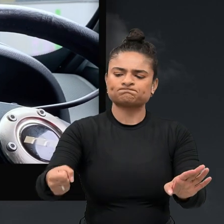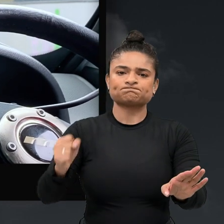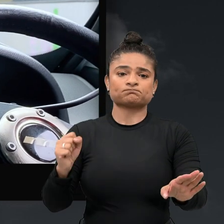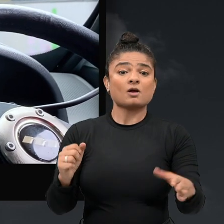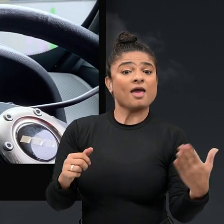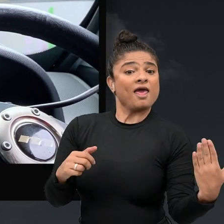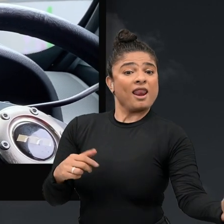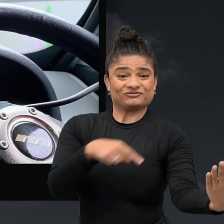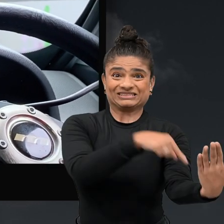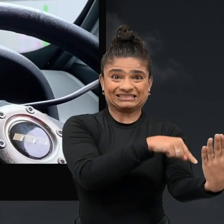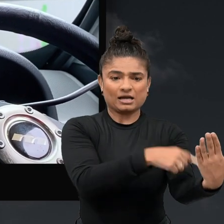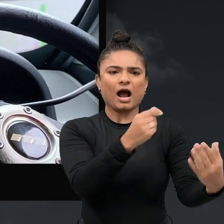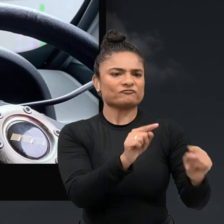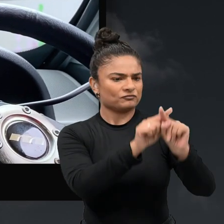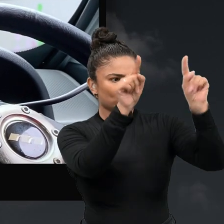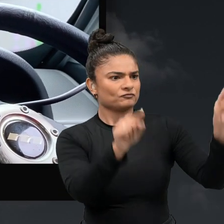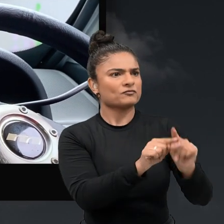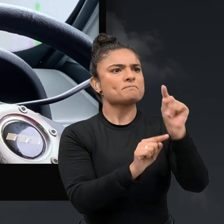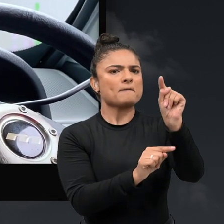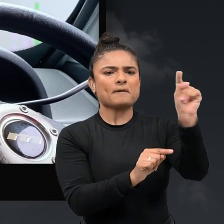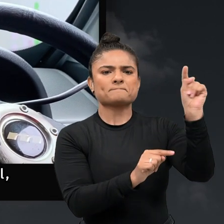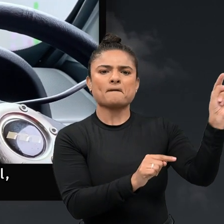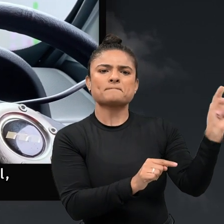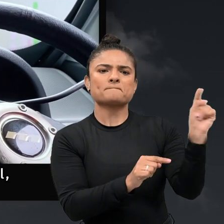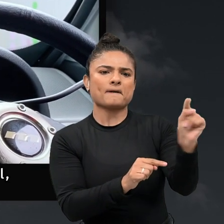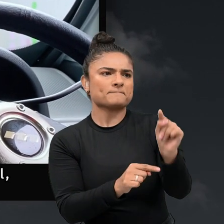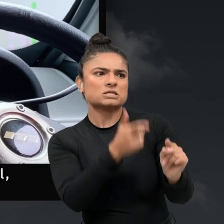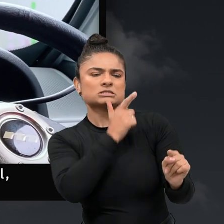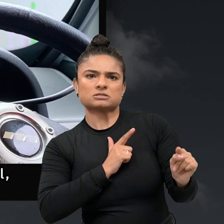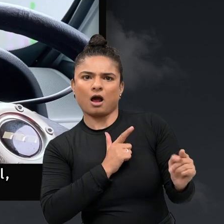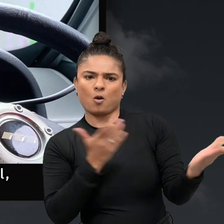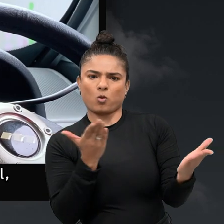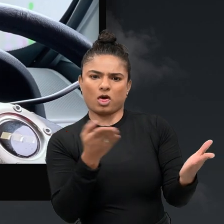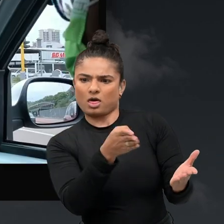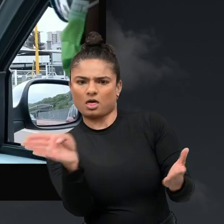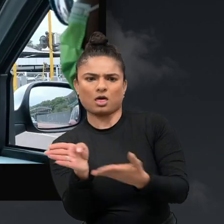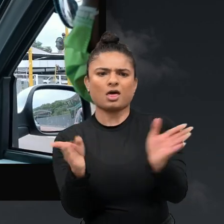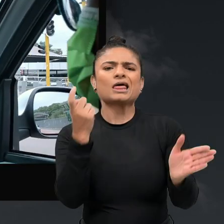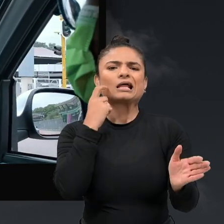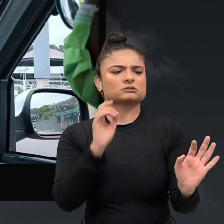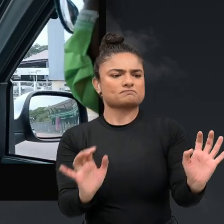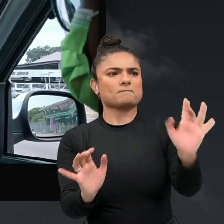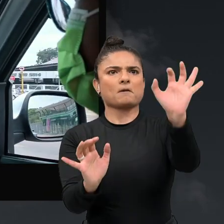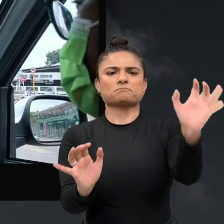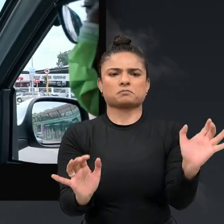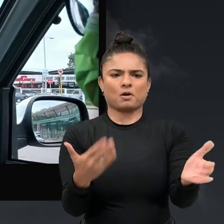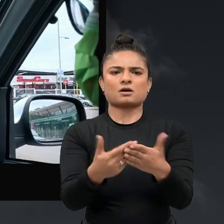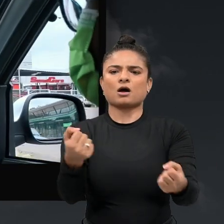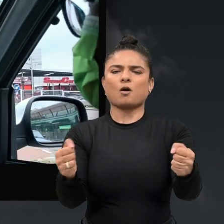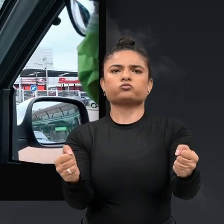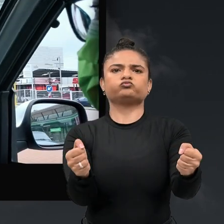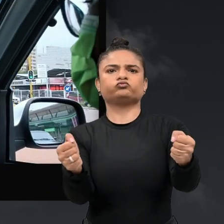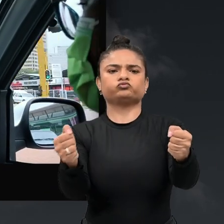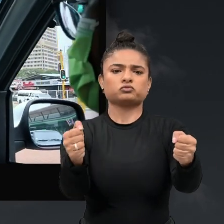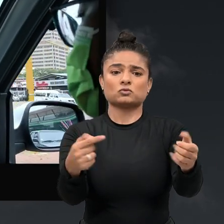The left hand has access to a panel of buttons positioned close to the steering wheel which gives easy access to the secondary